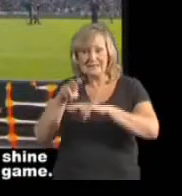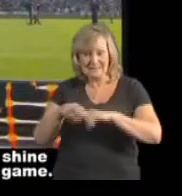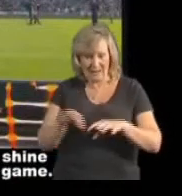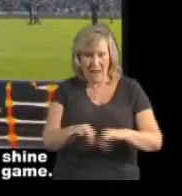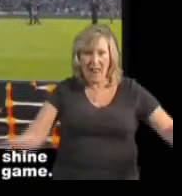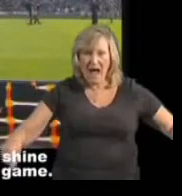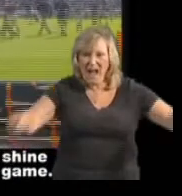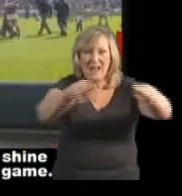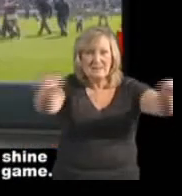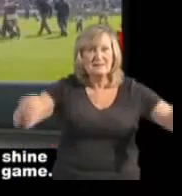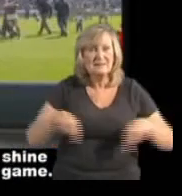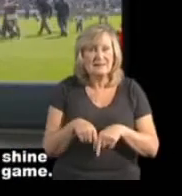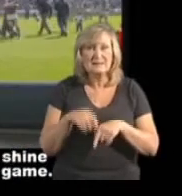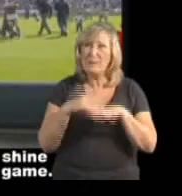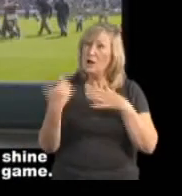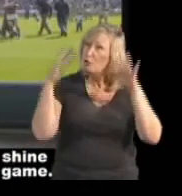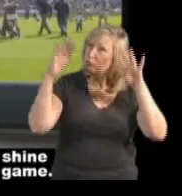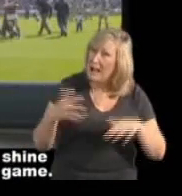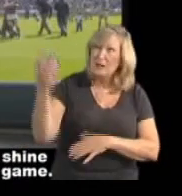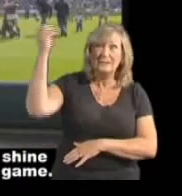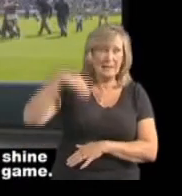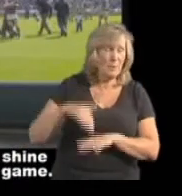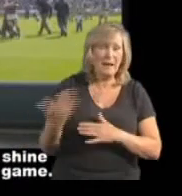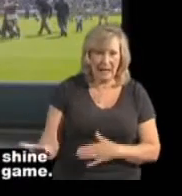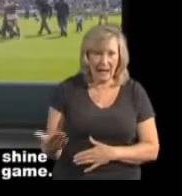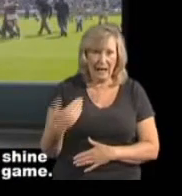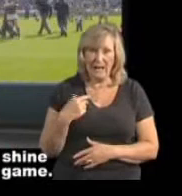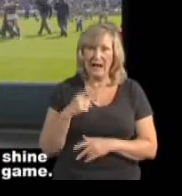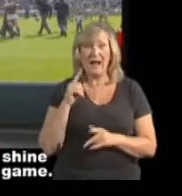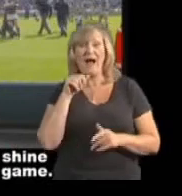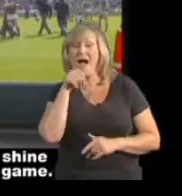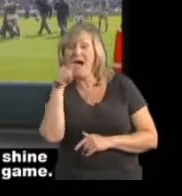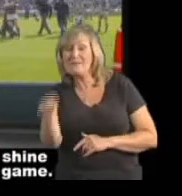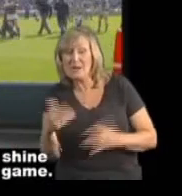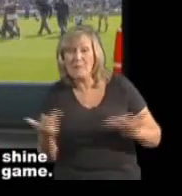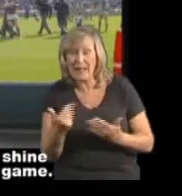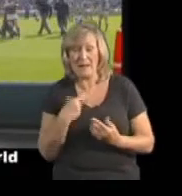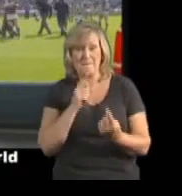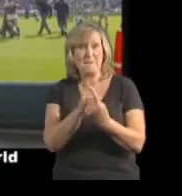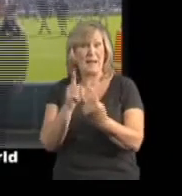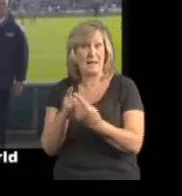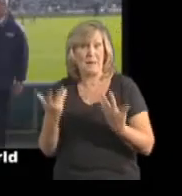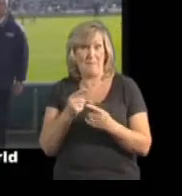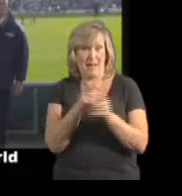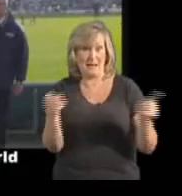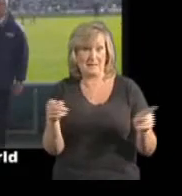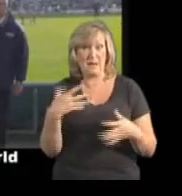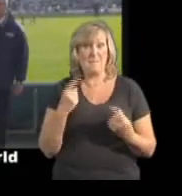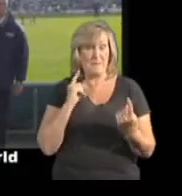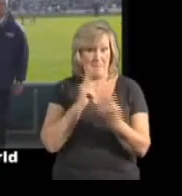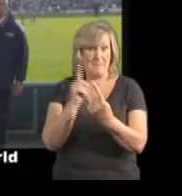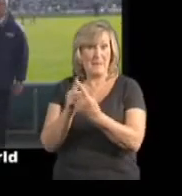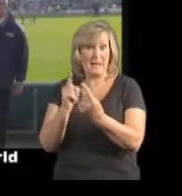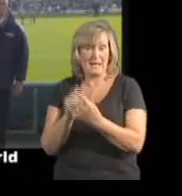touchline, come rain and shine and then meet the players after the game. That's I've met